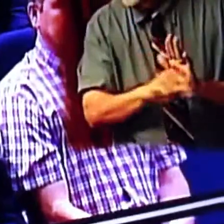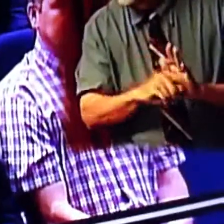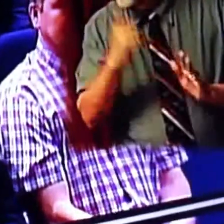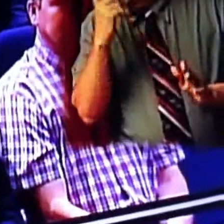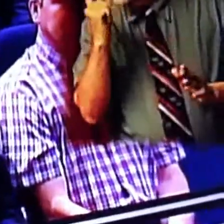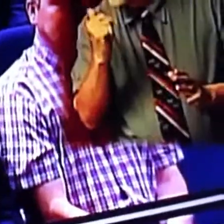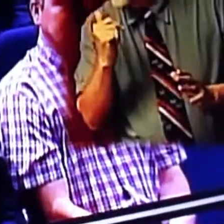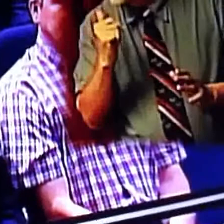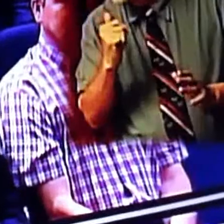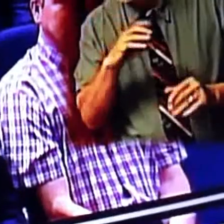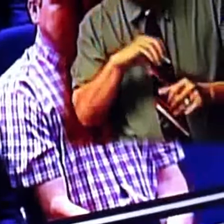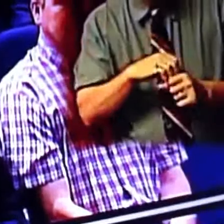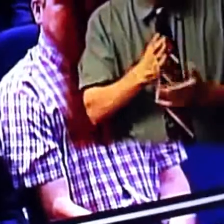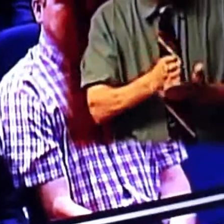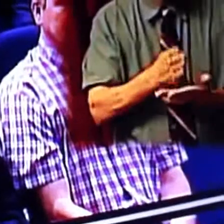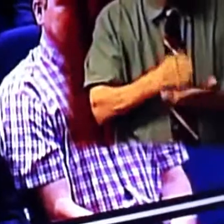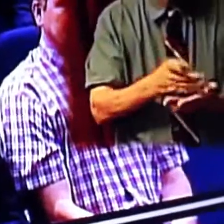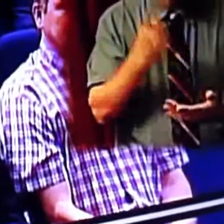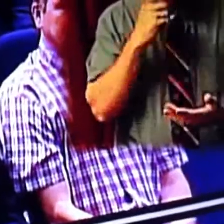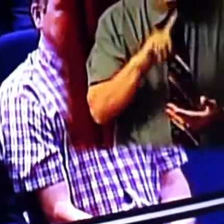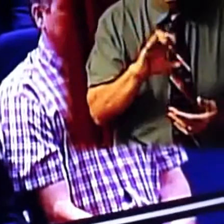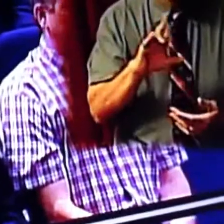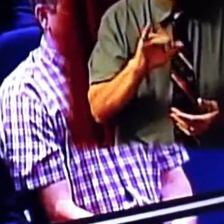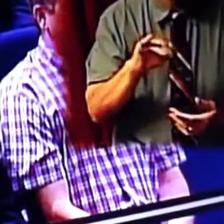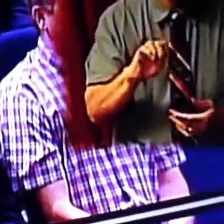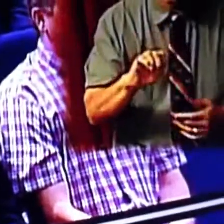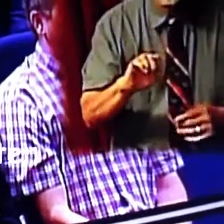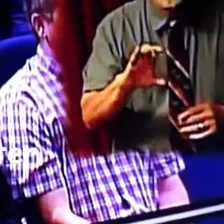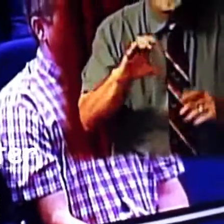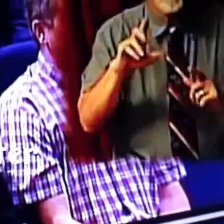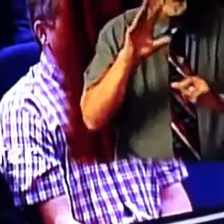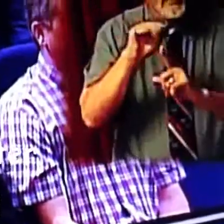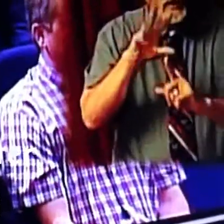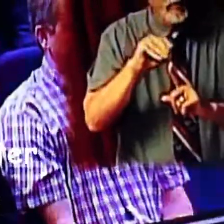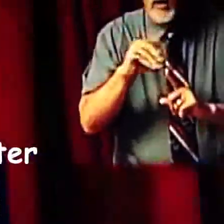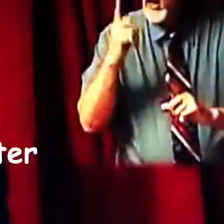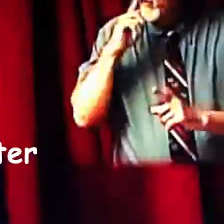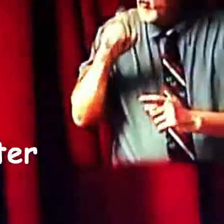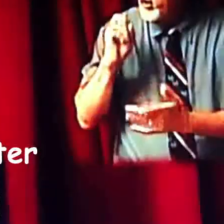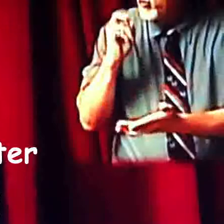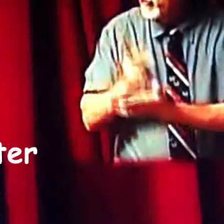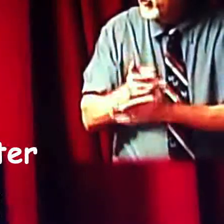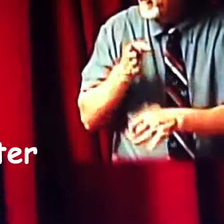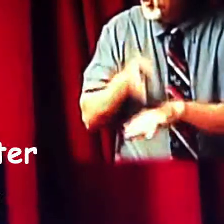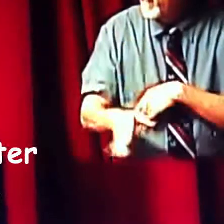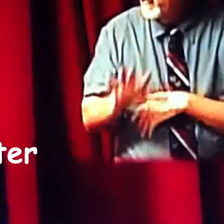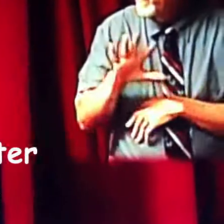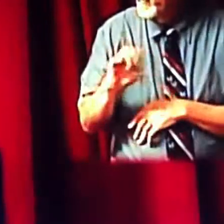was in the budget for the crime cameras. But we had to approve it, I thought, if it was over $50